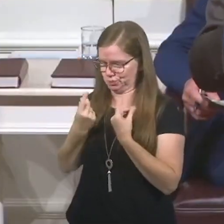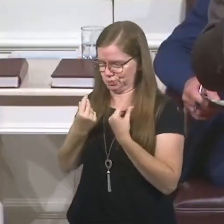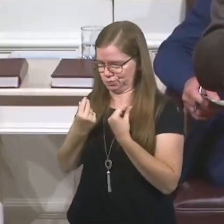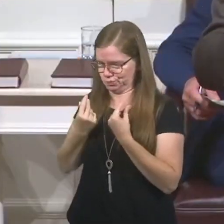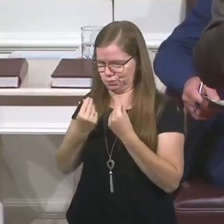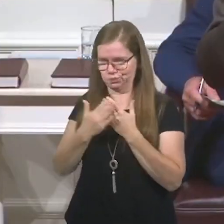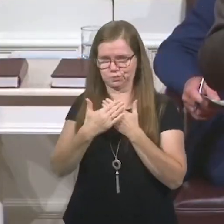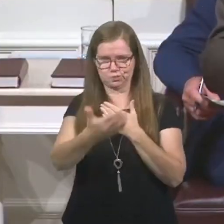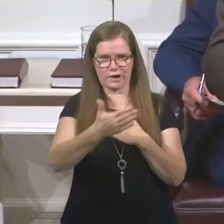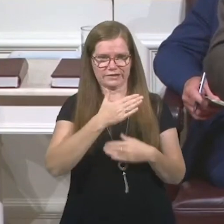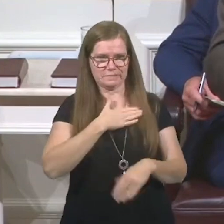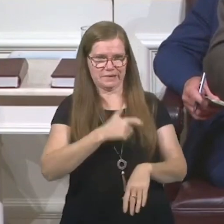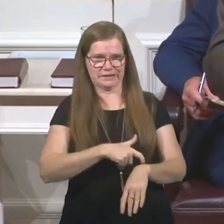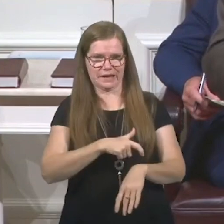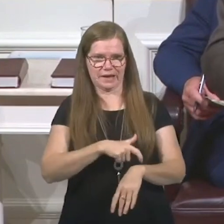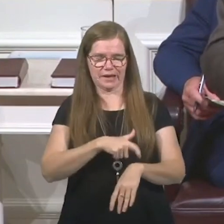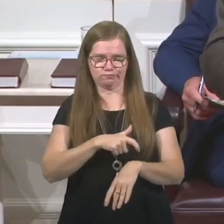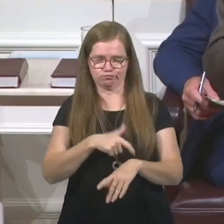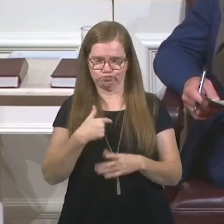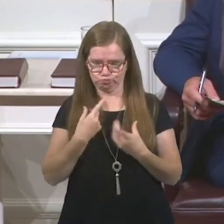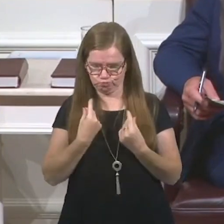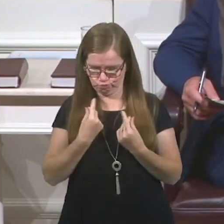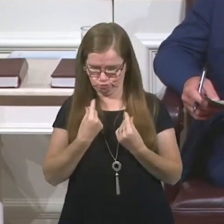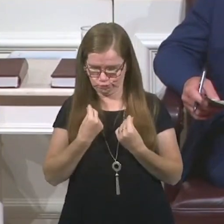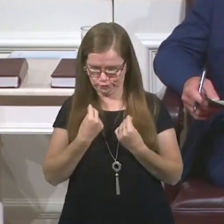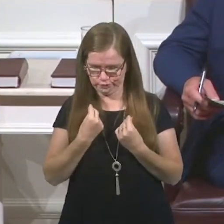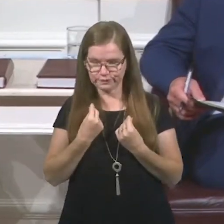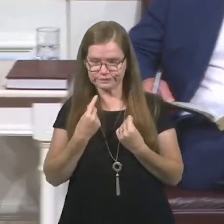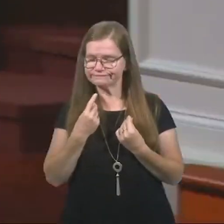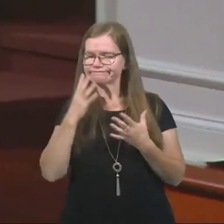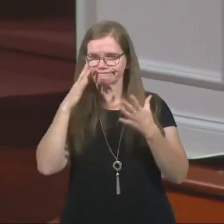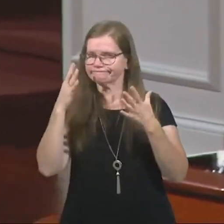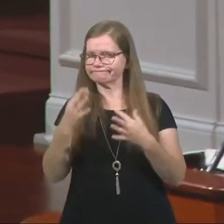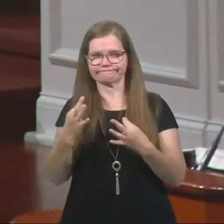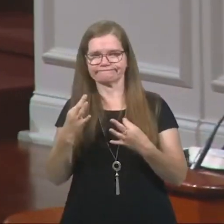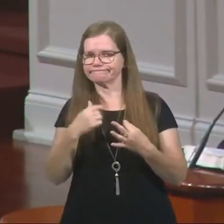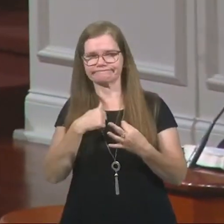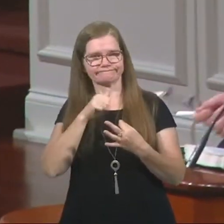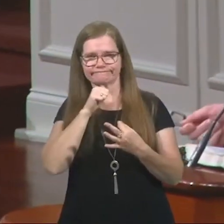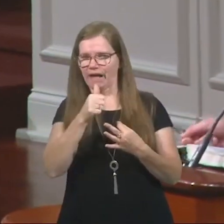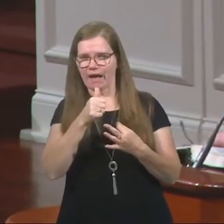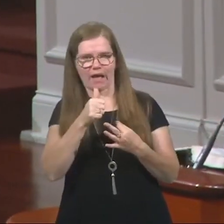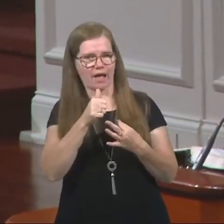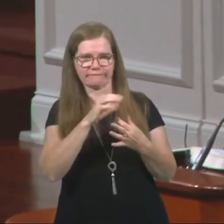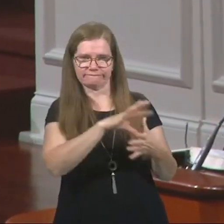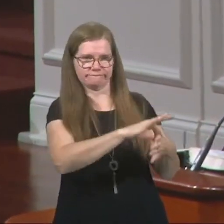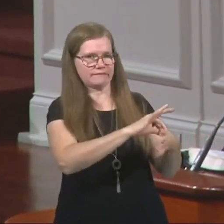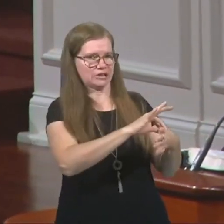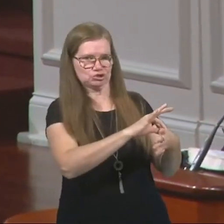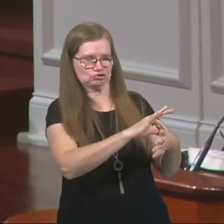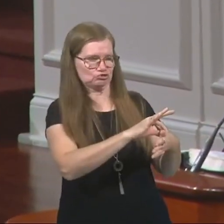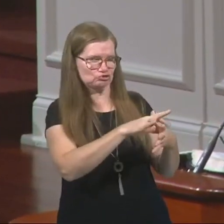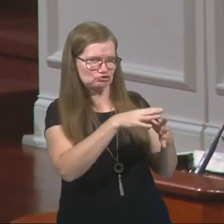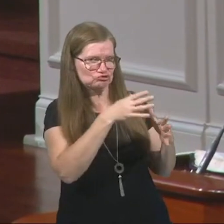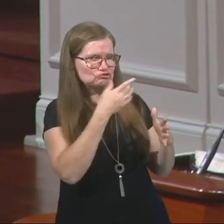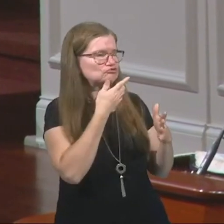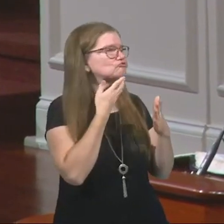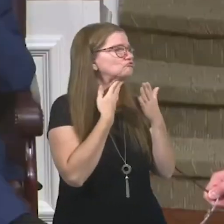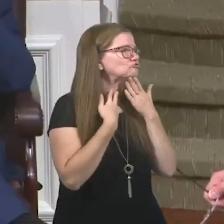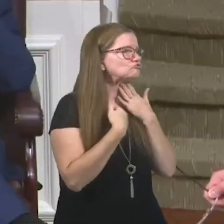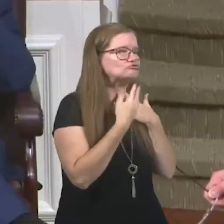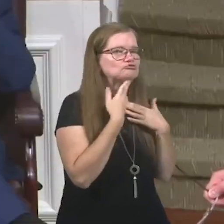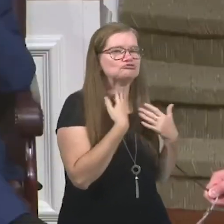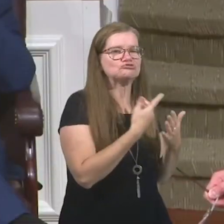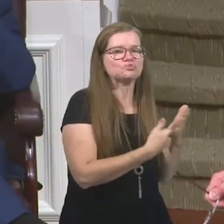with the rest of my time? He decided he was not going to fulfill the lust of the flesh. That means he wasn't going to do whatever